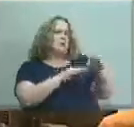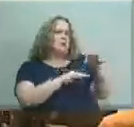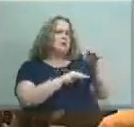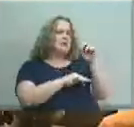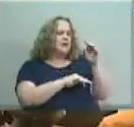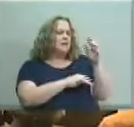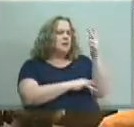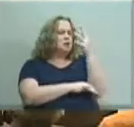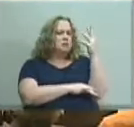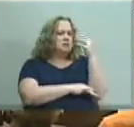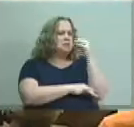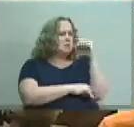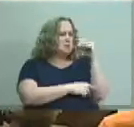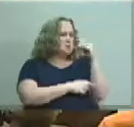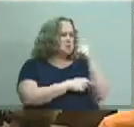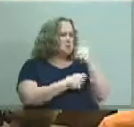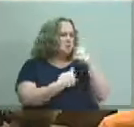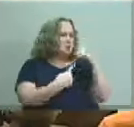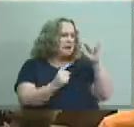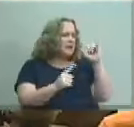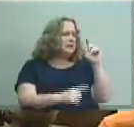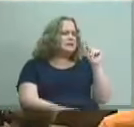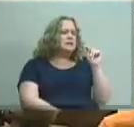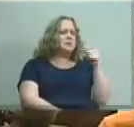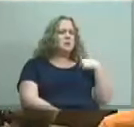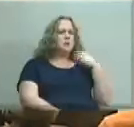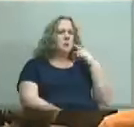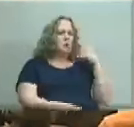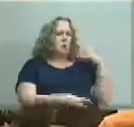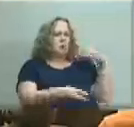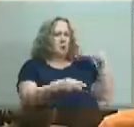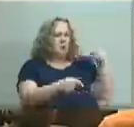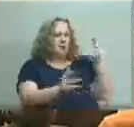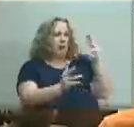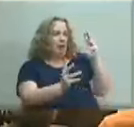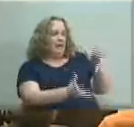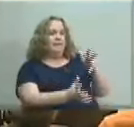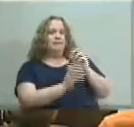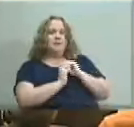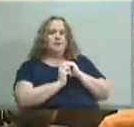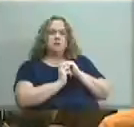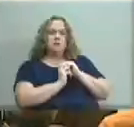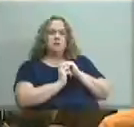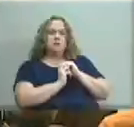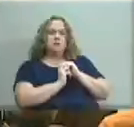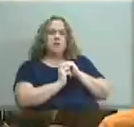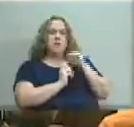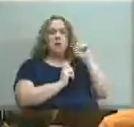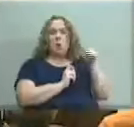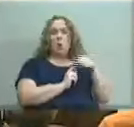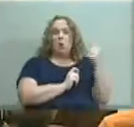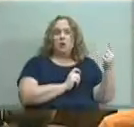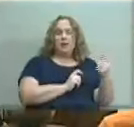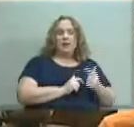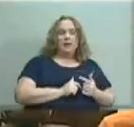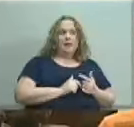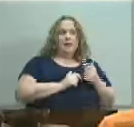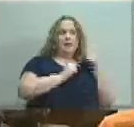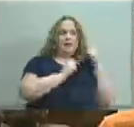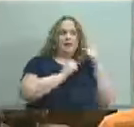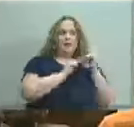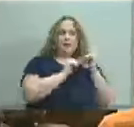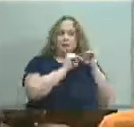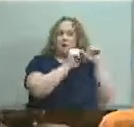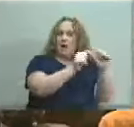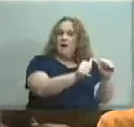it is is that just going to be we're going to put them out there and only the fit survivor or are we going to